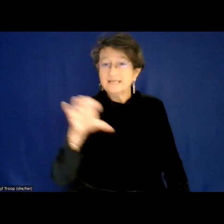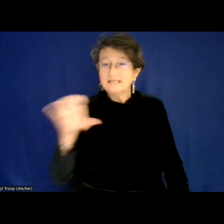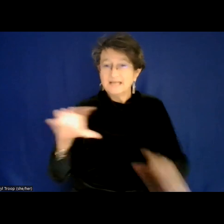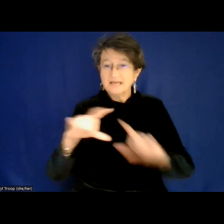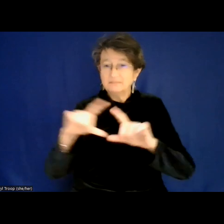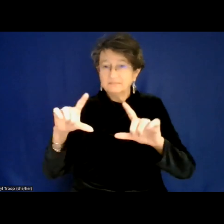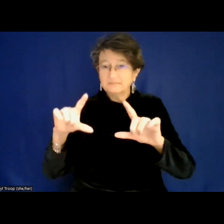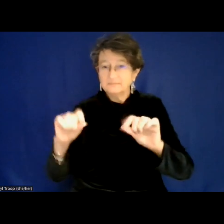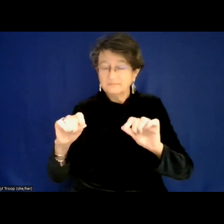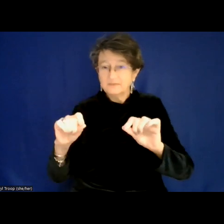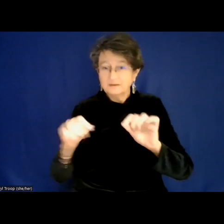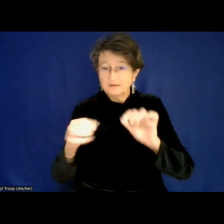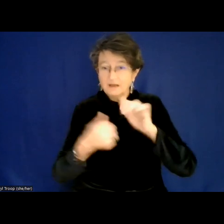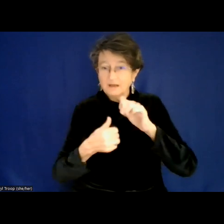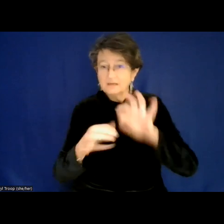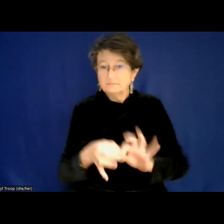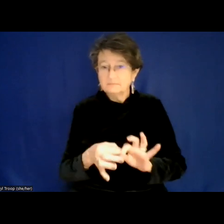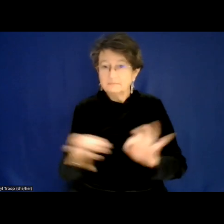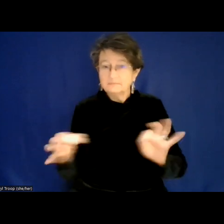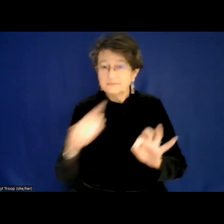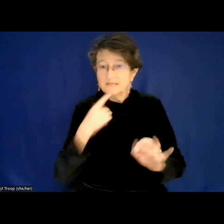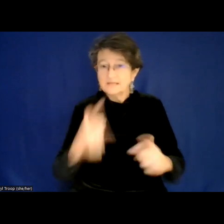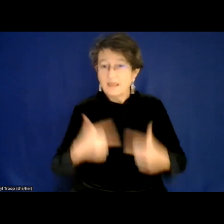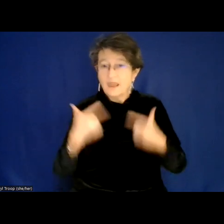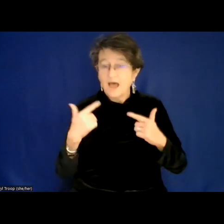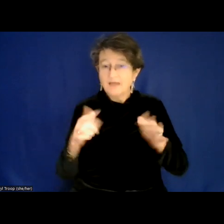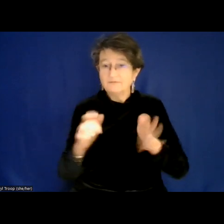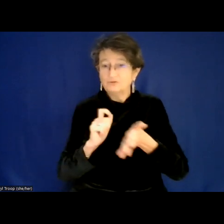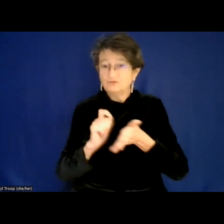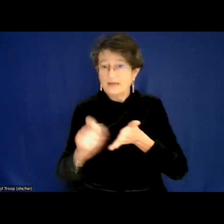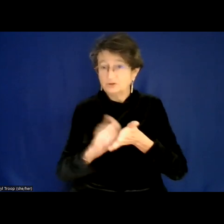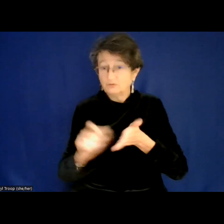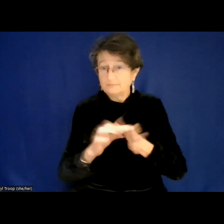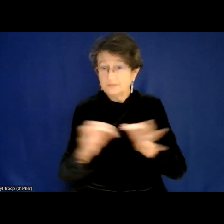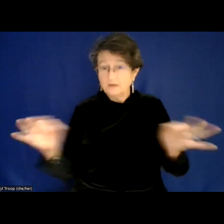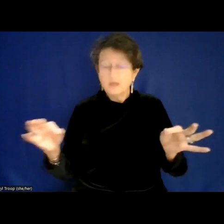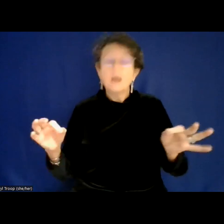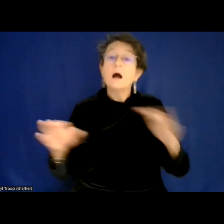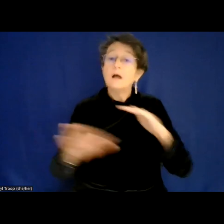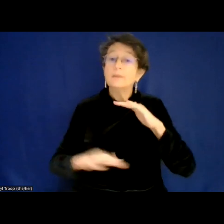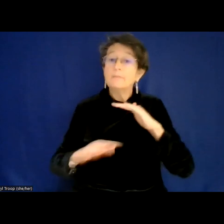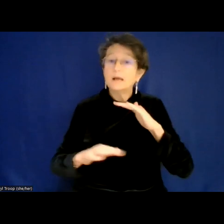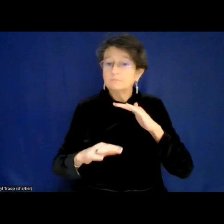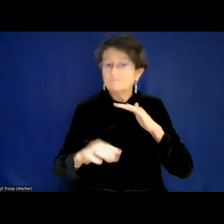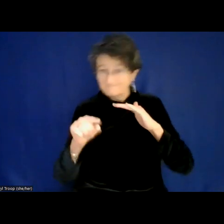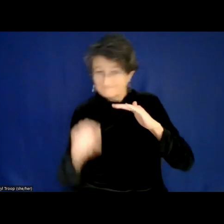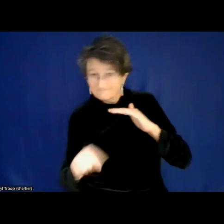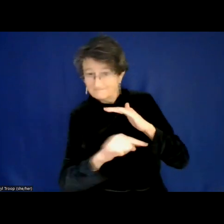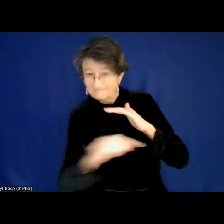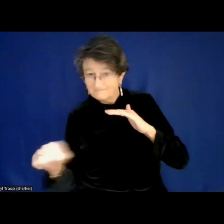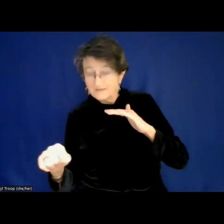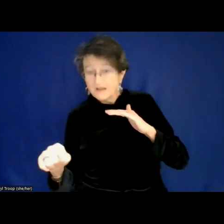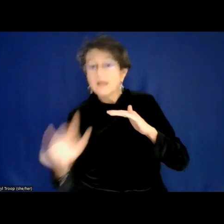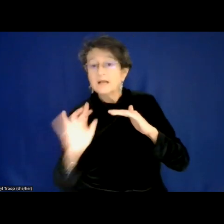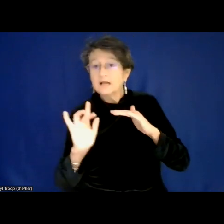transcript button. So usually your toolbar is at the bottom of your screen or it's at the very top. Just go to the live transcript